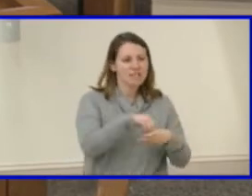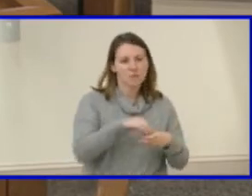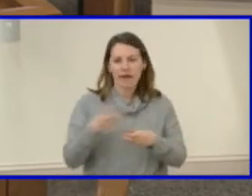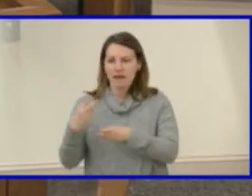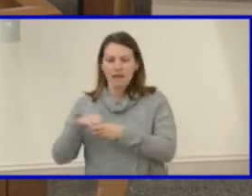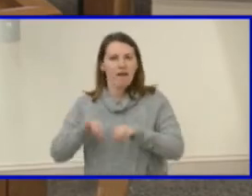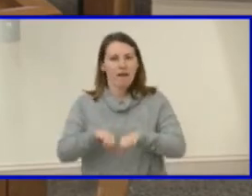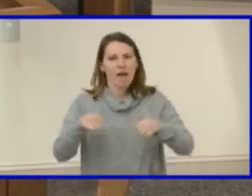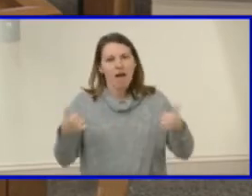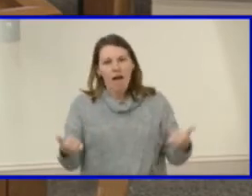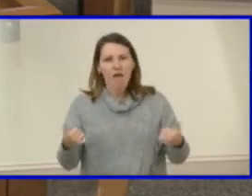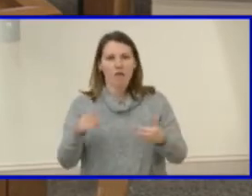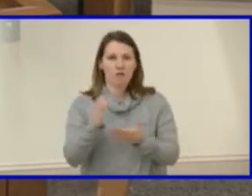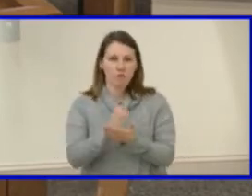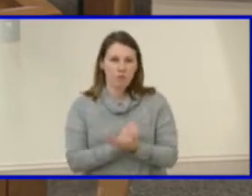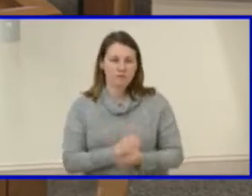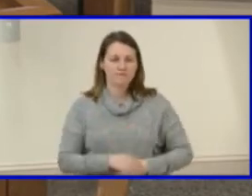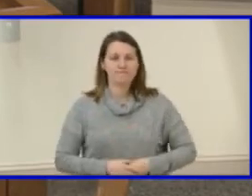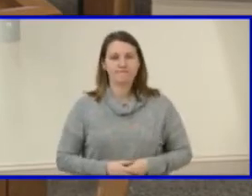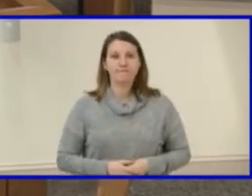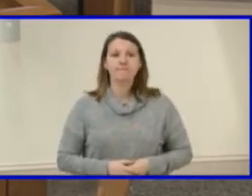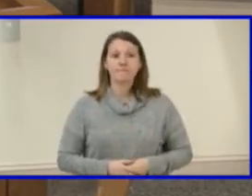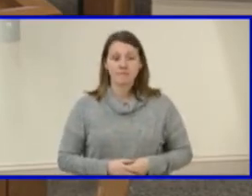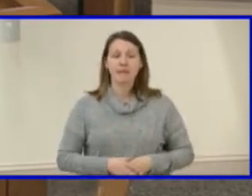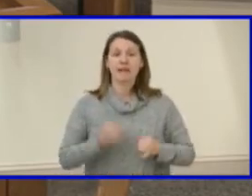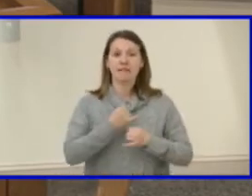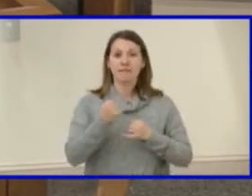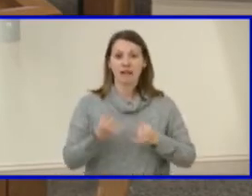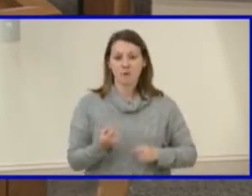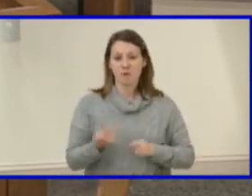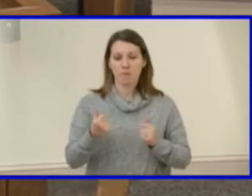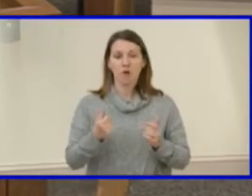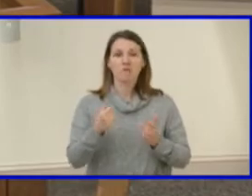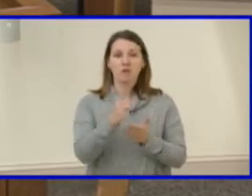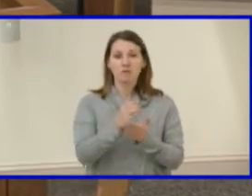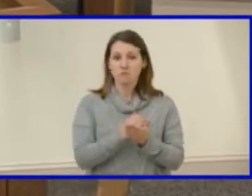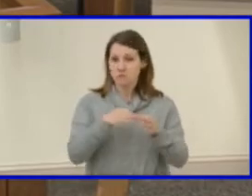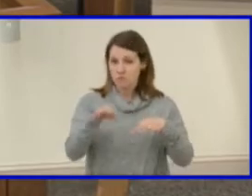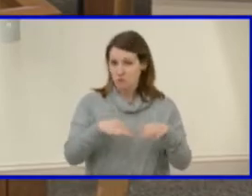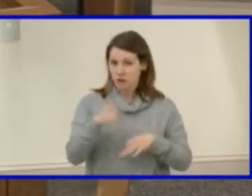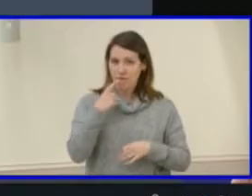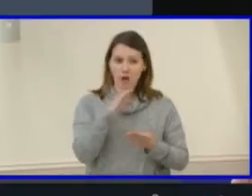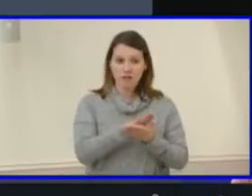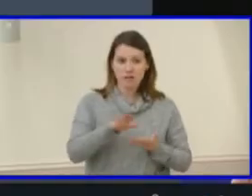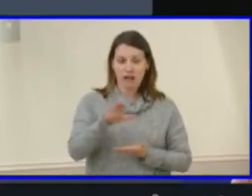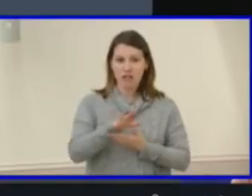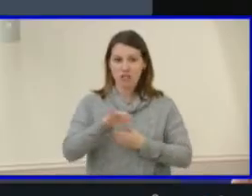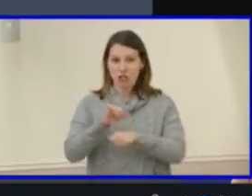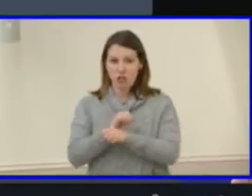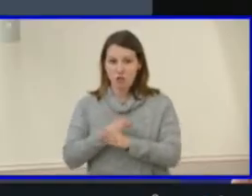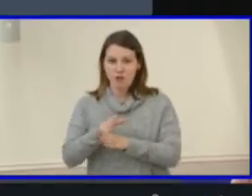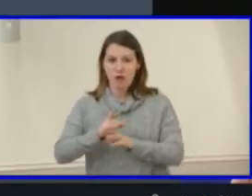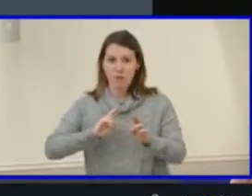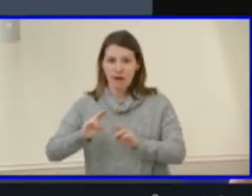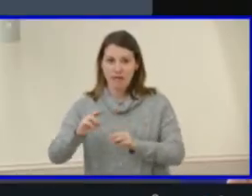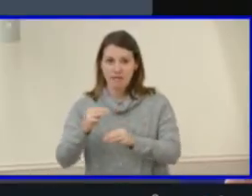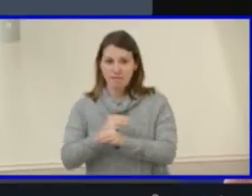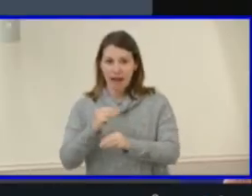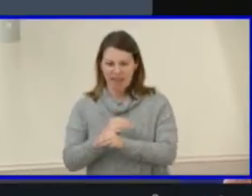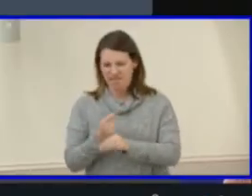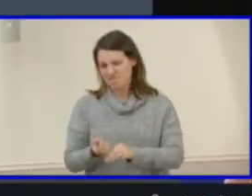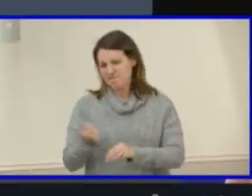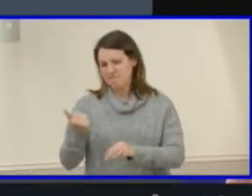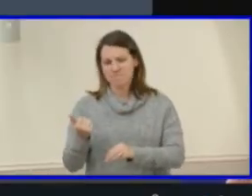in those subject areas. Finally, we removed the course description for college and career readiness math from the area of math as well